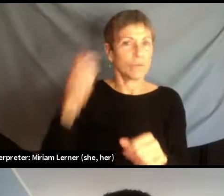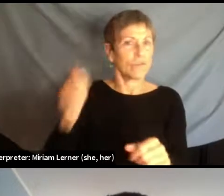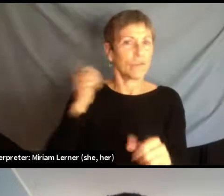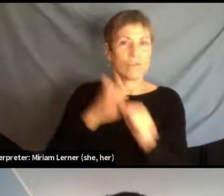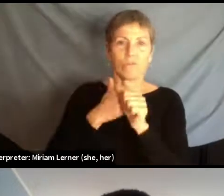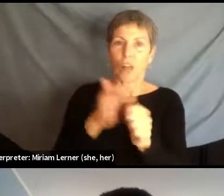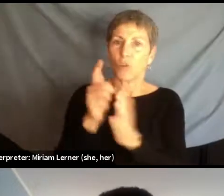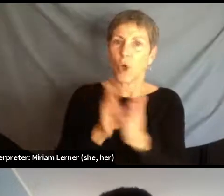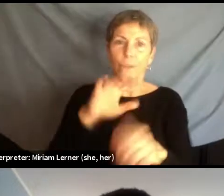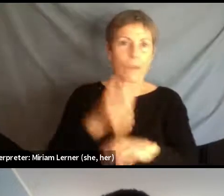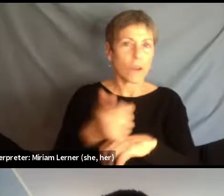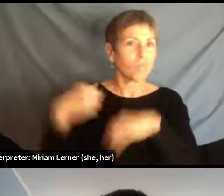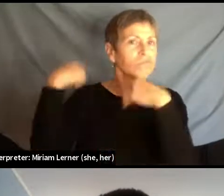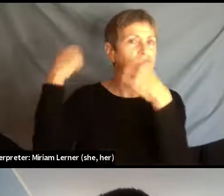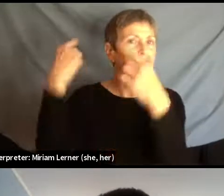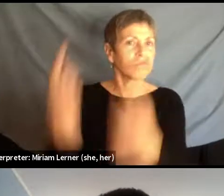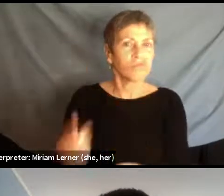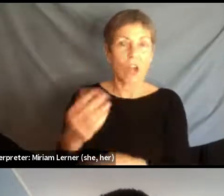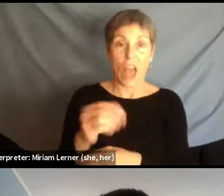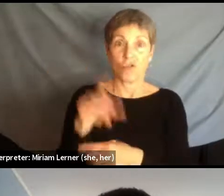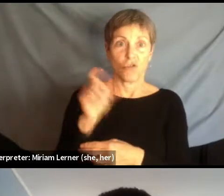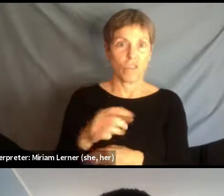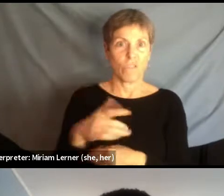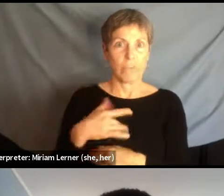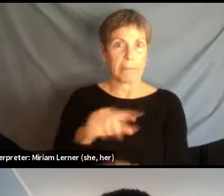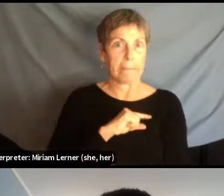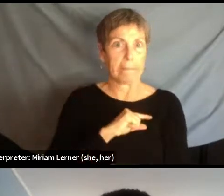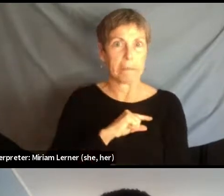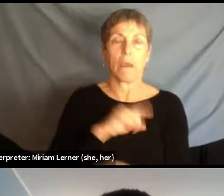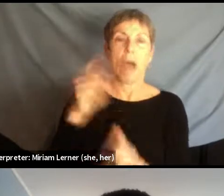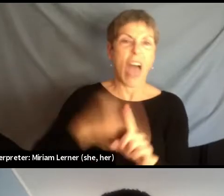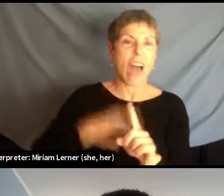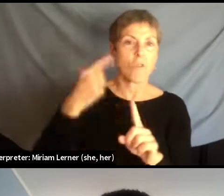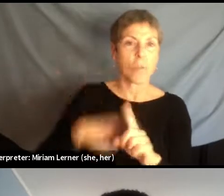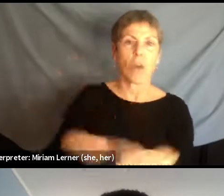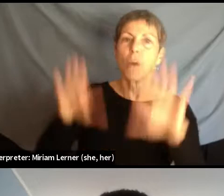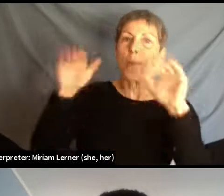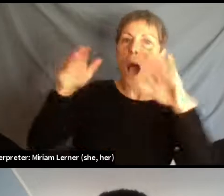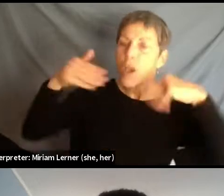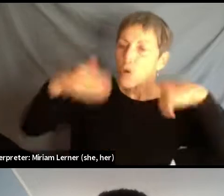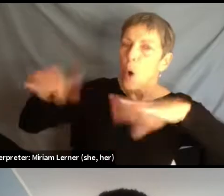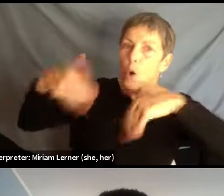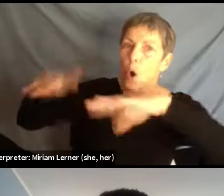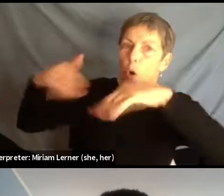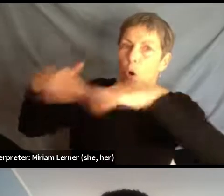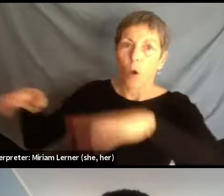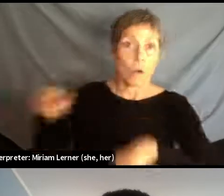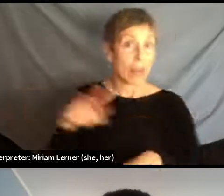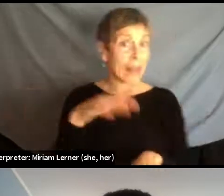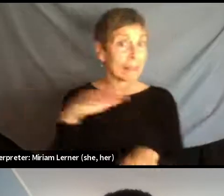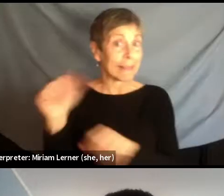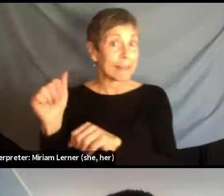the things that we're going to do is